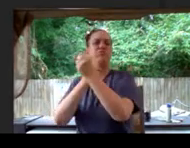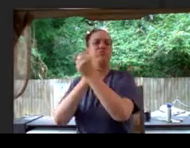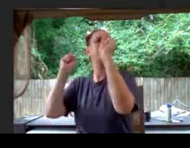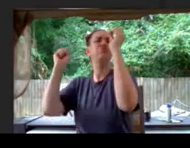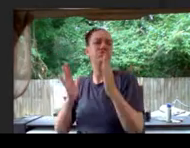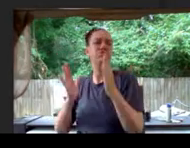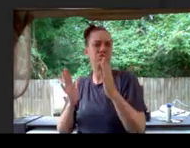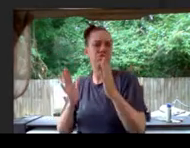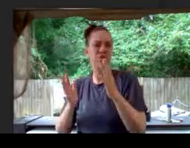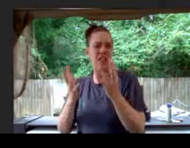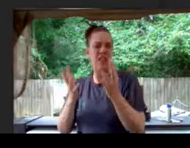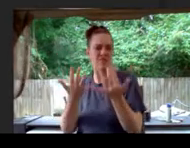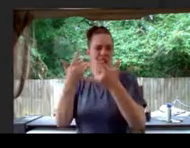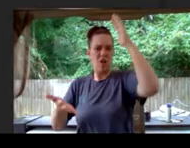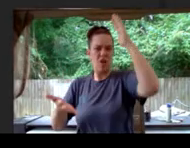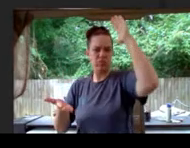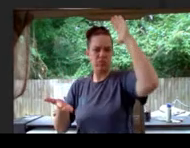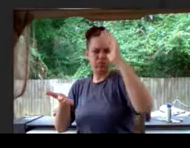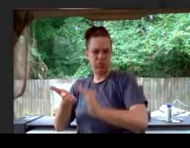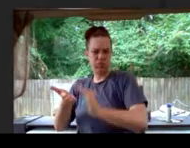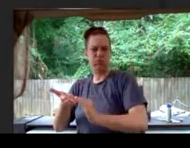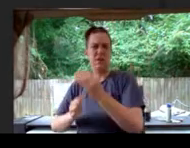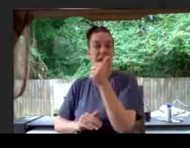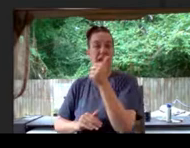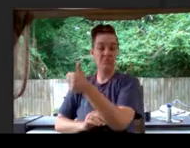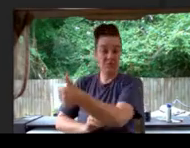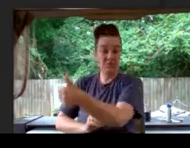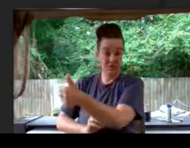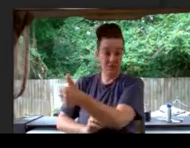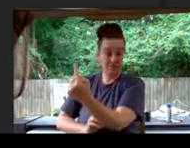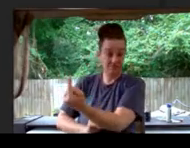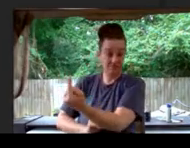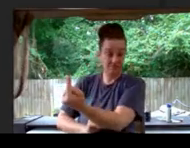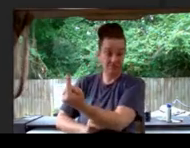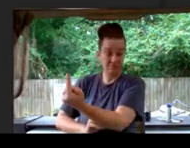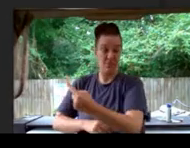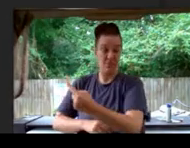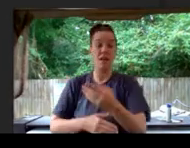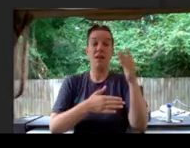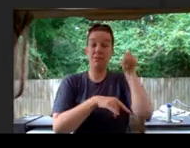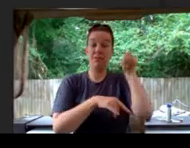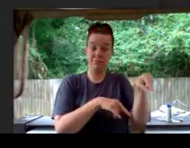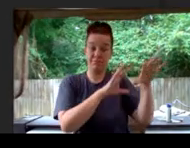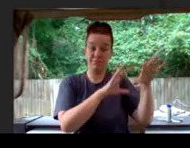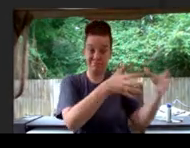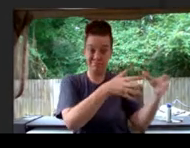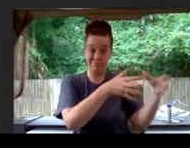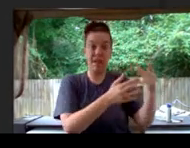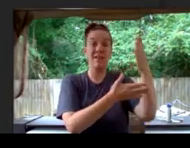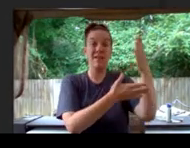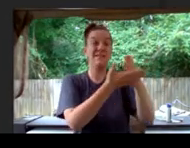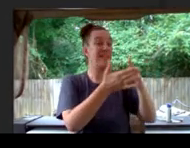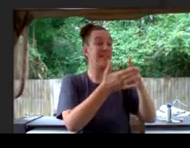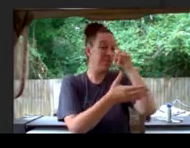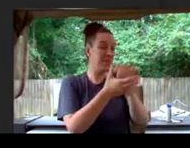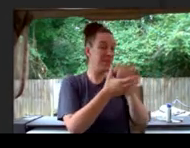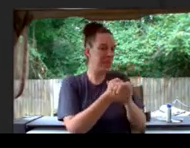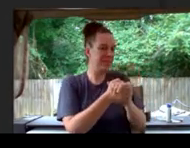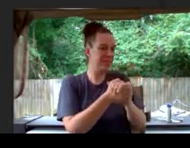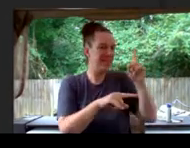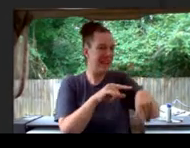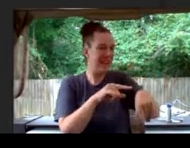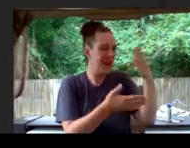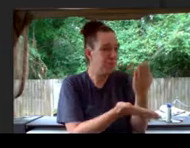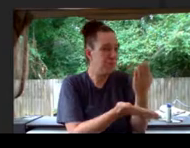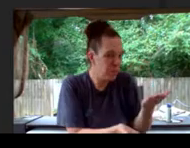single-handedly. Some believed, but could not prove, that he set the fire